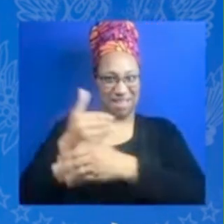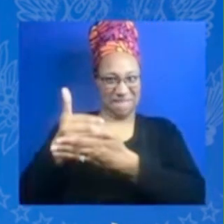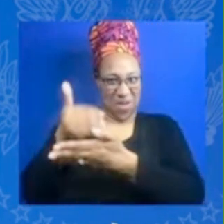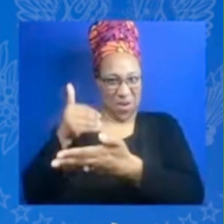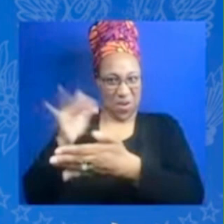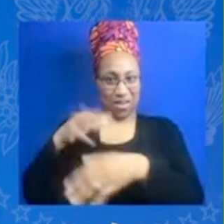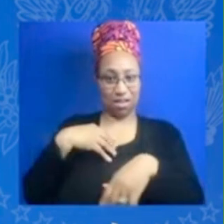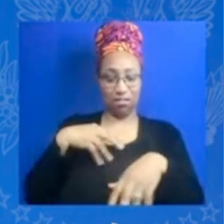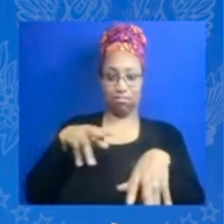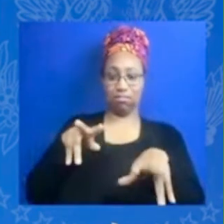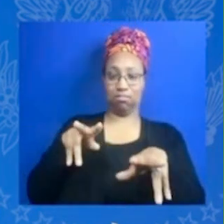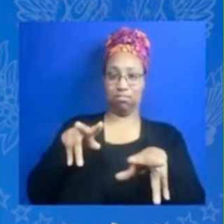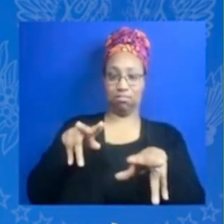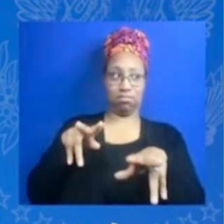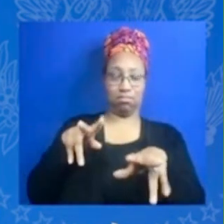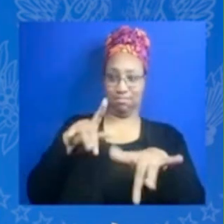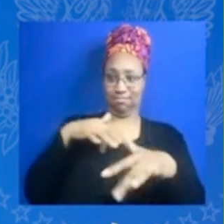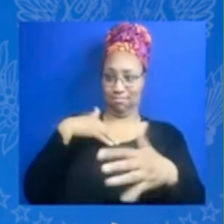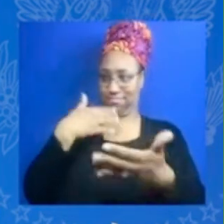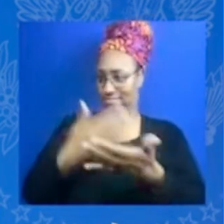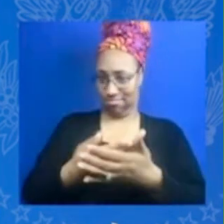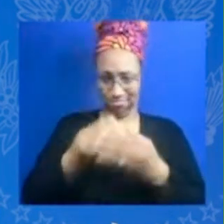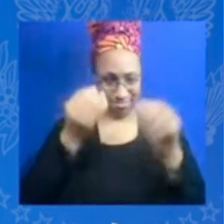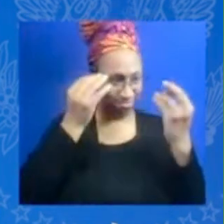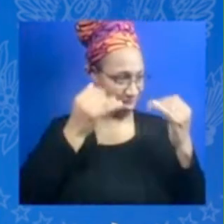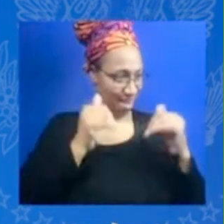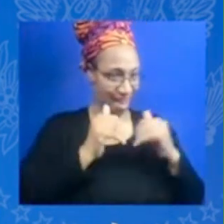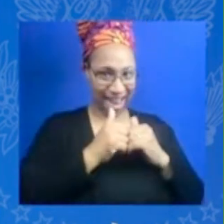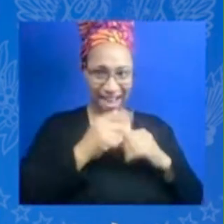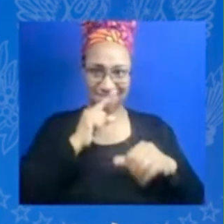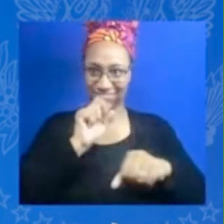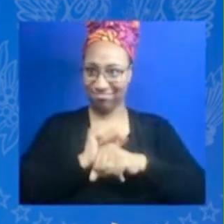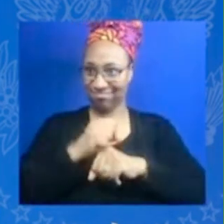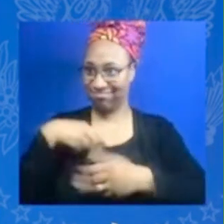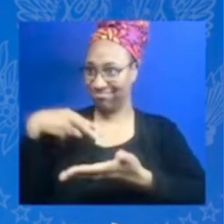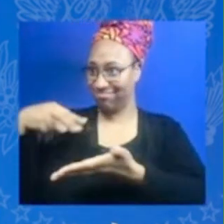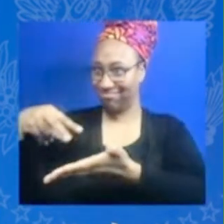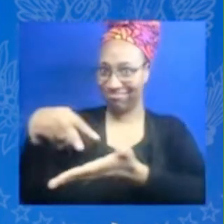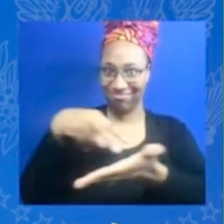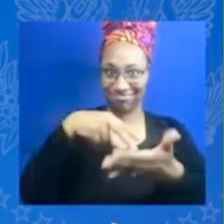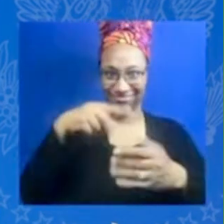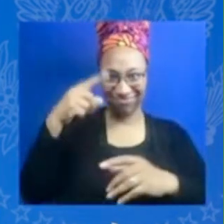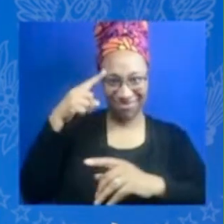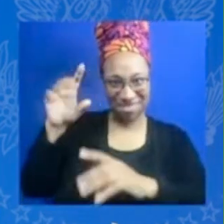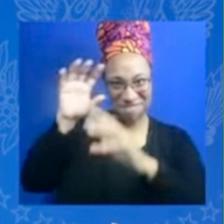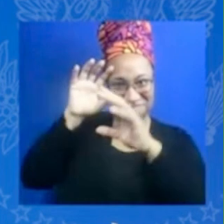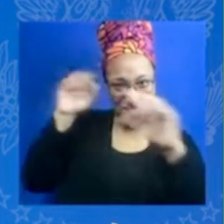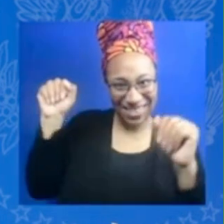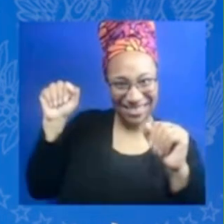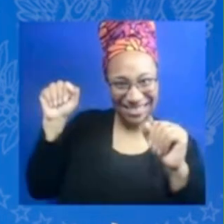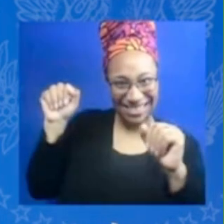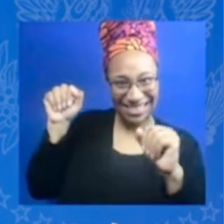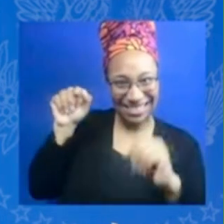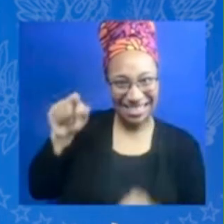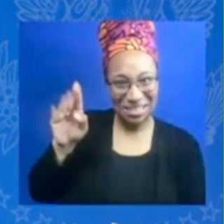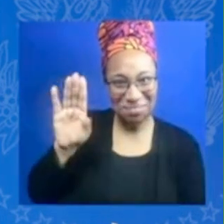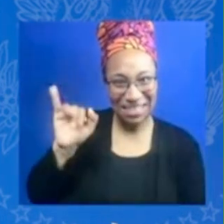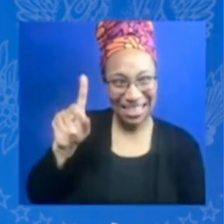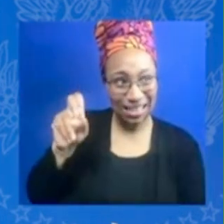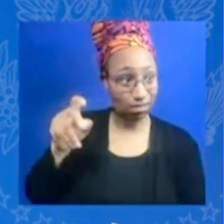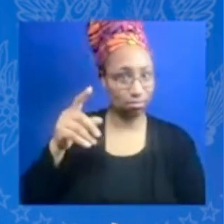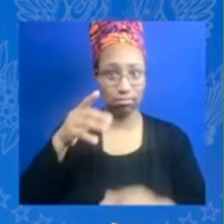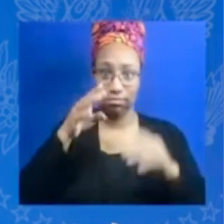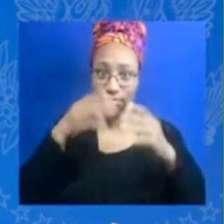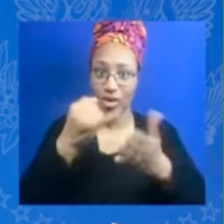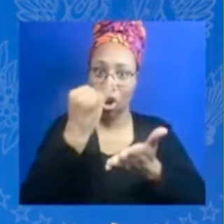here with having the business accomplishments i had and then having this artistic accomplishment and in my head i literally just